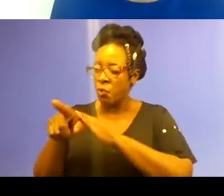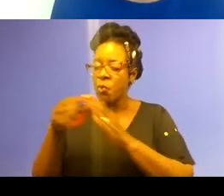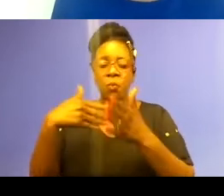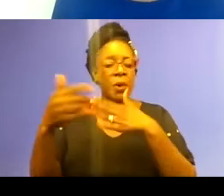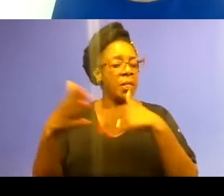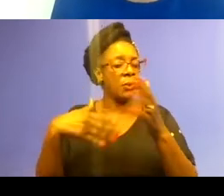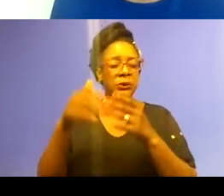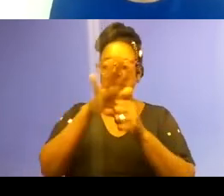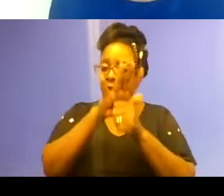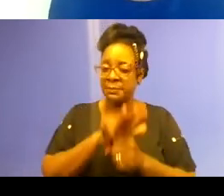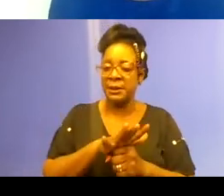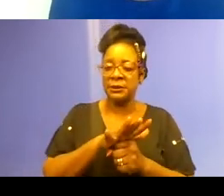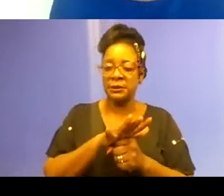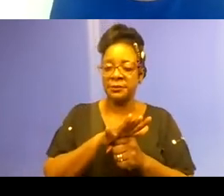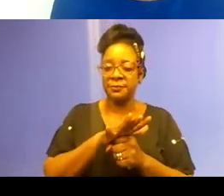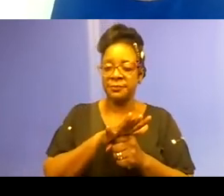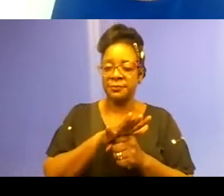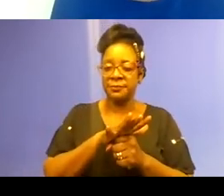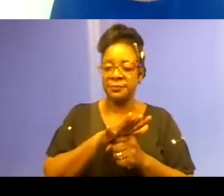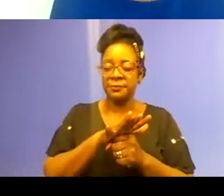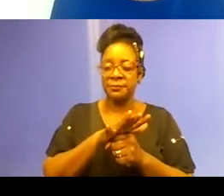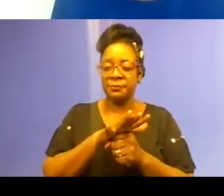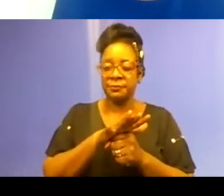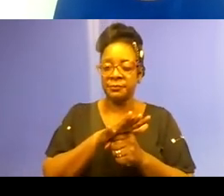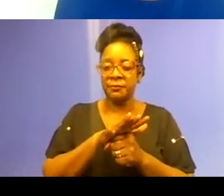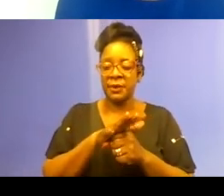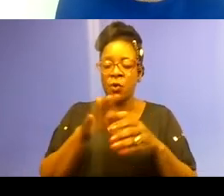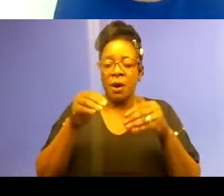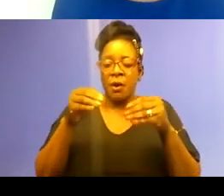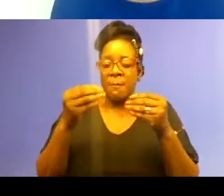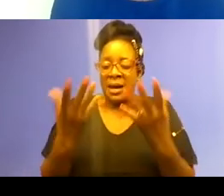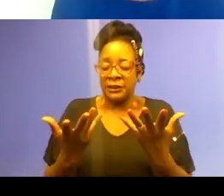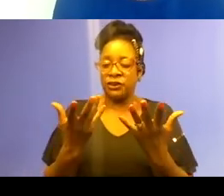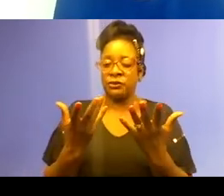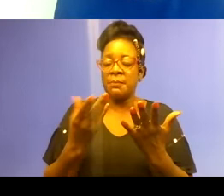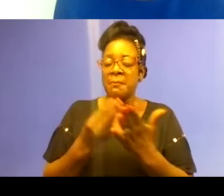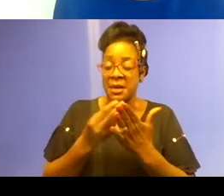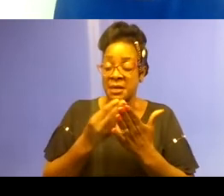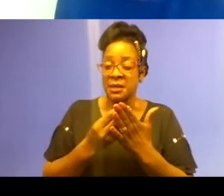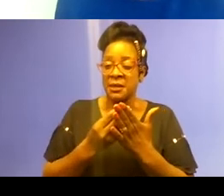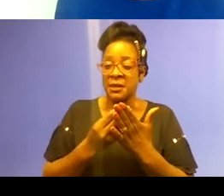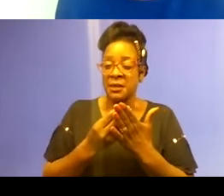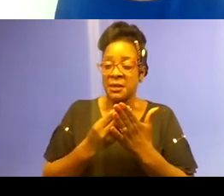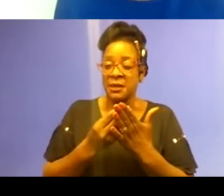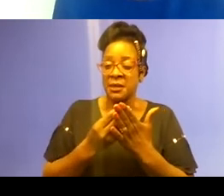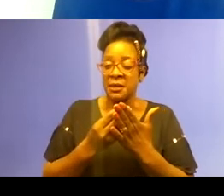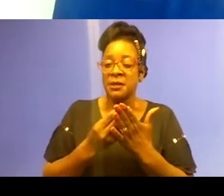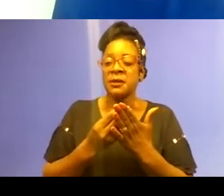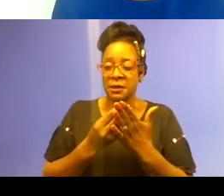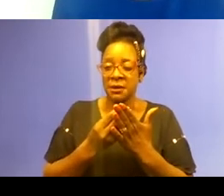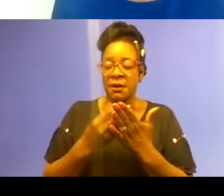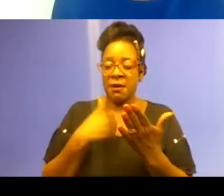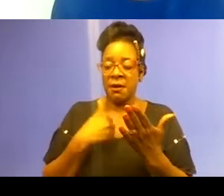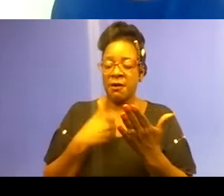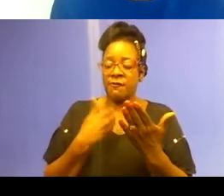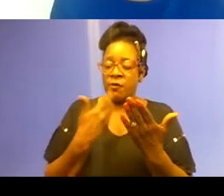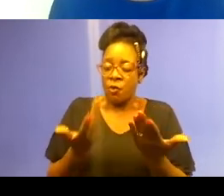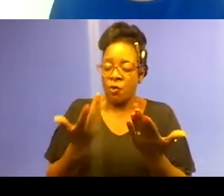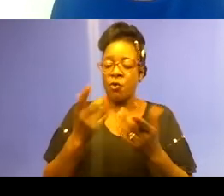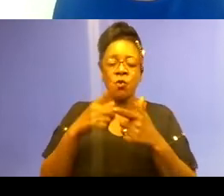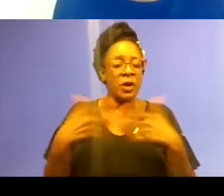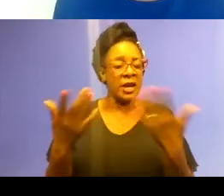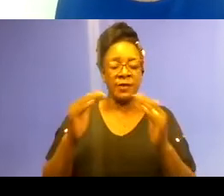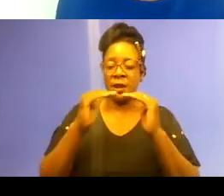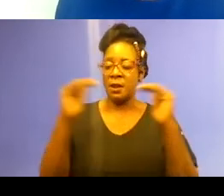underfunded schools, or how much money you're likely to make, given your level of education. Now these issues